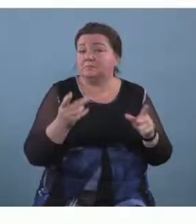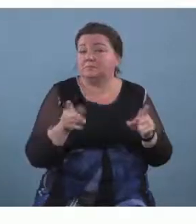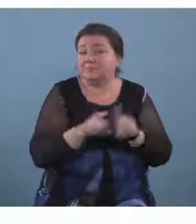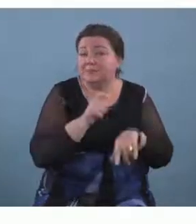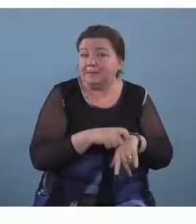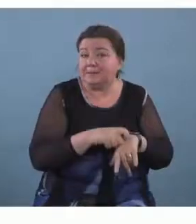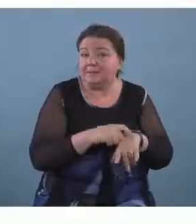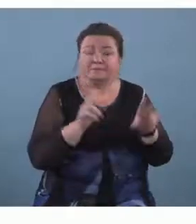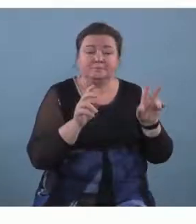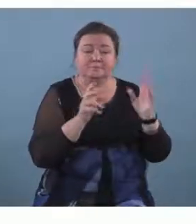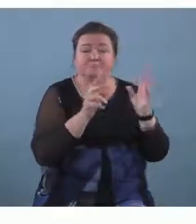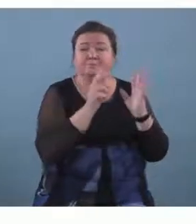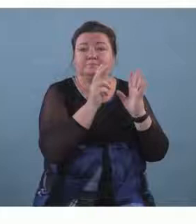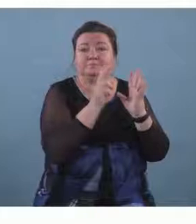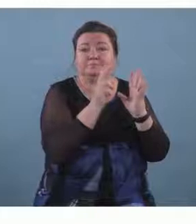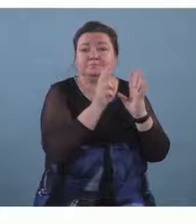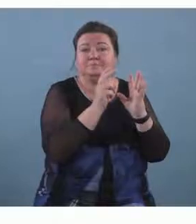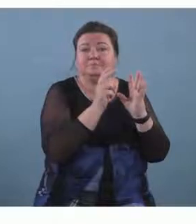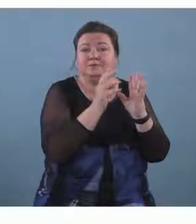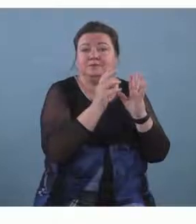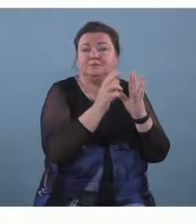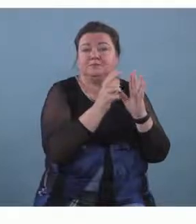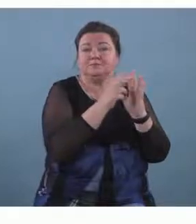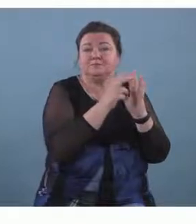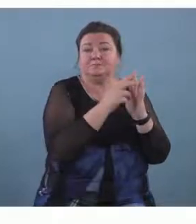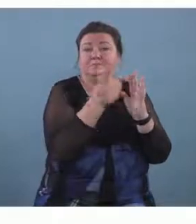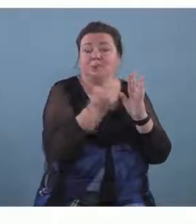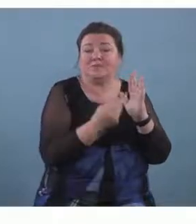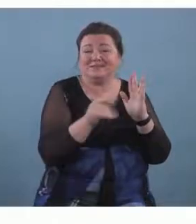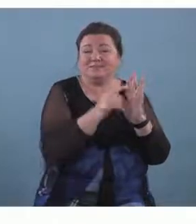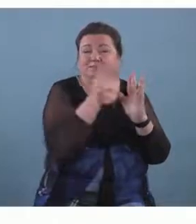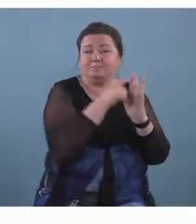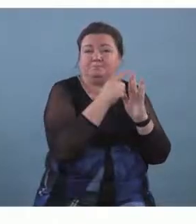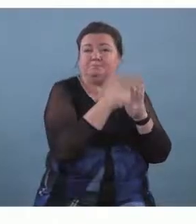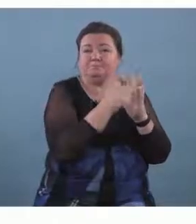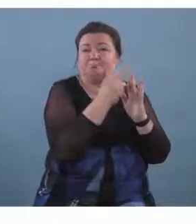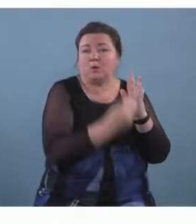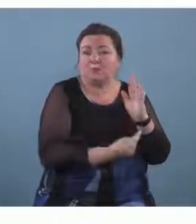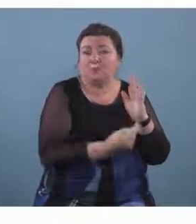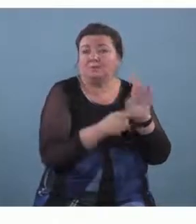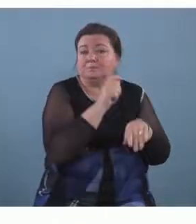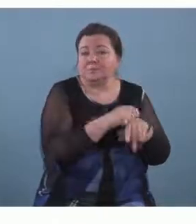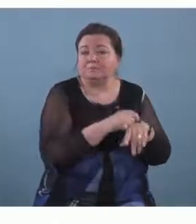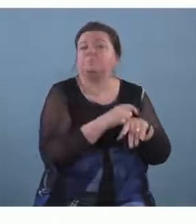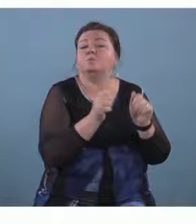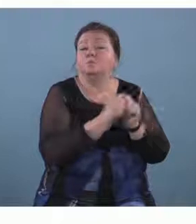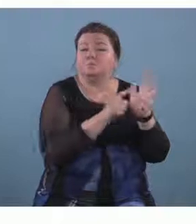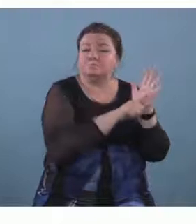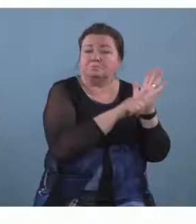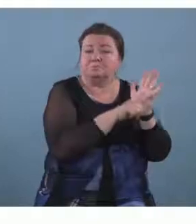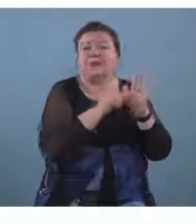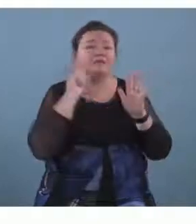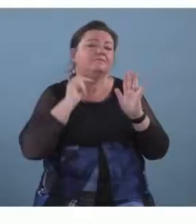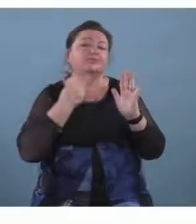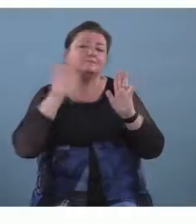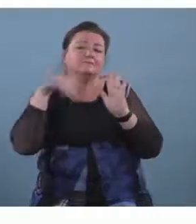and